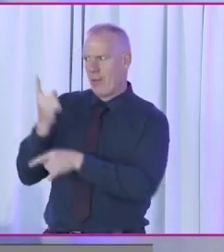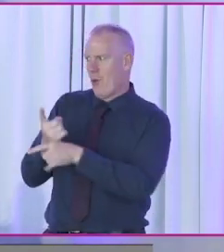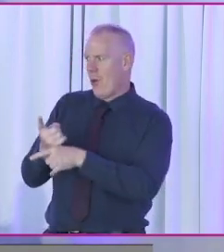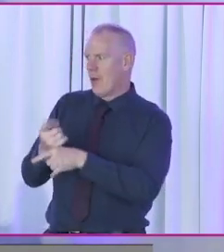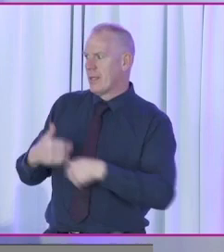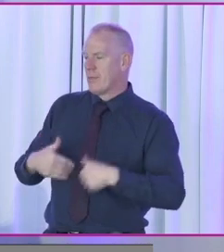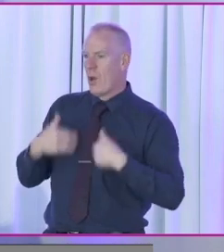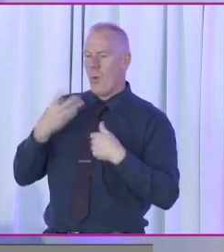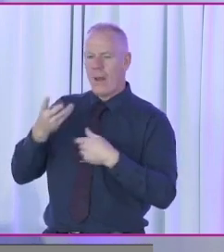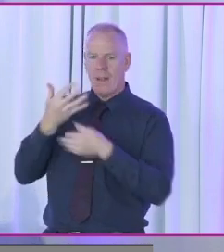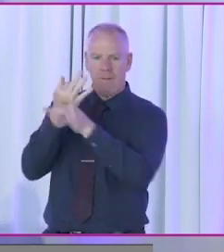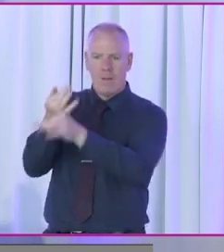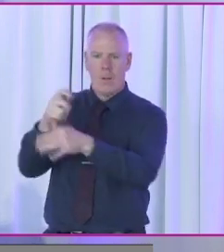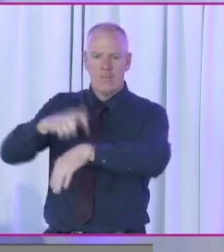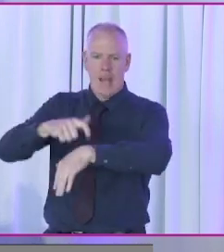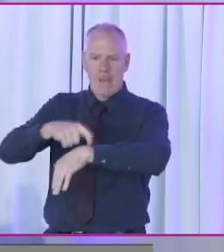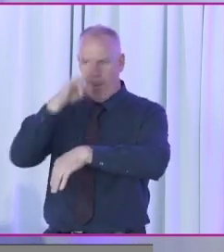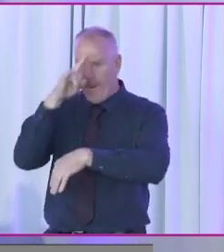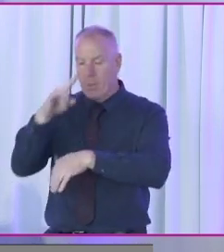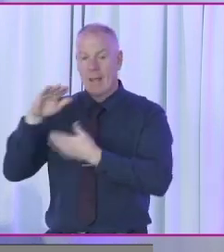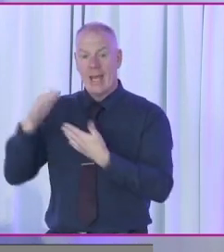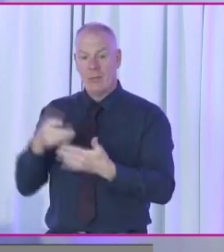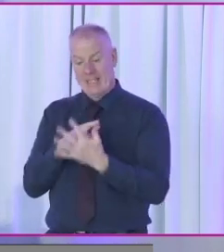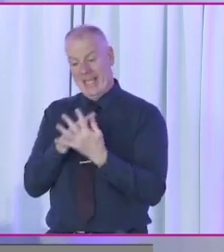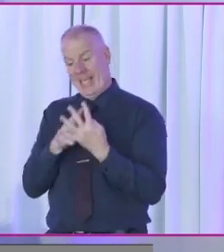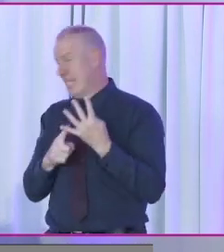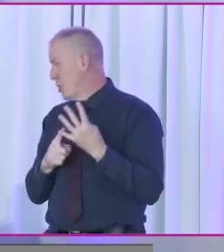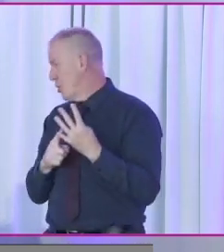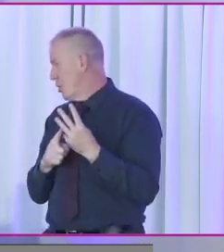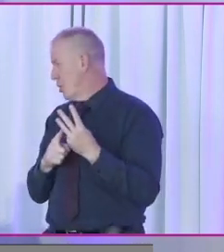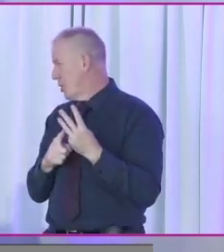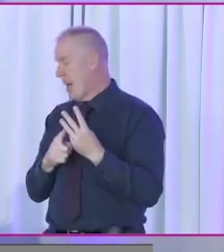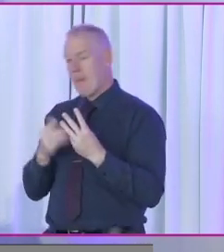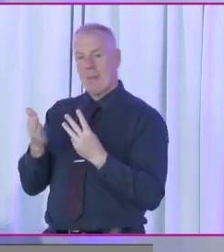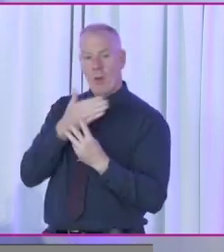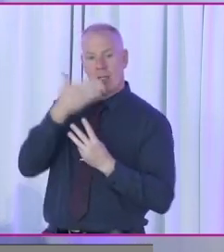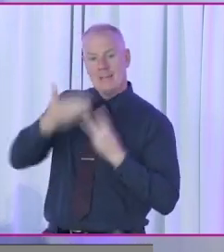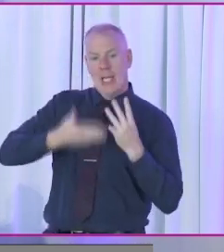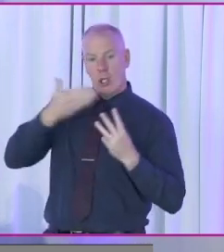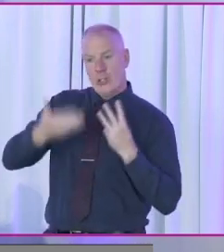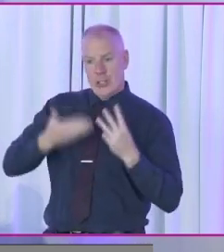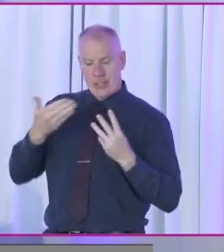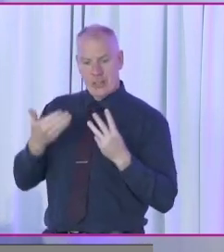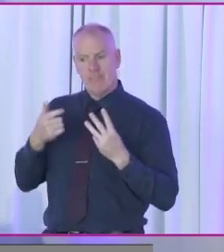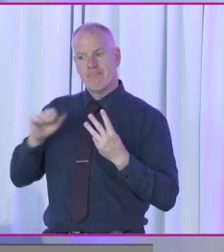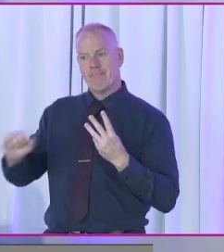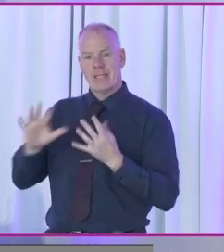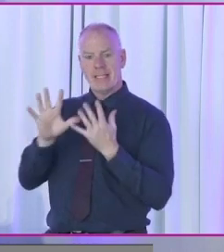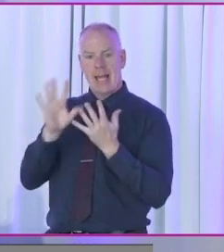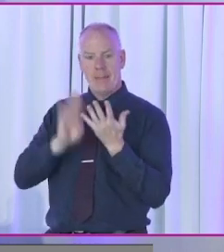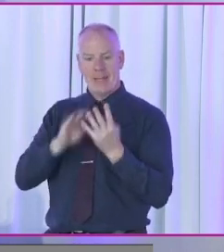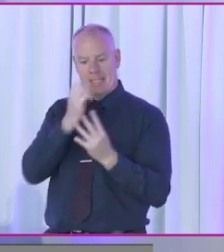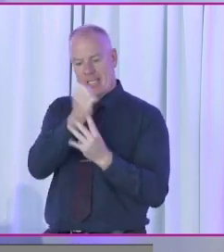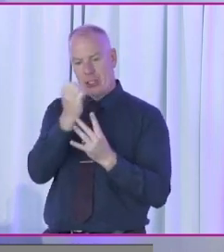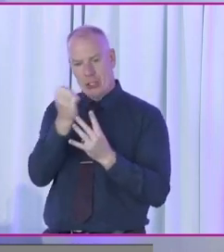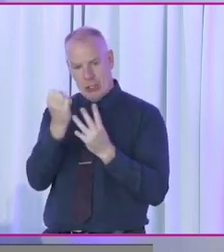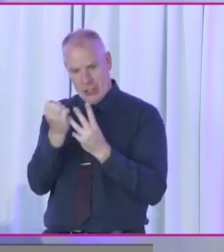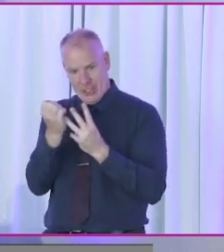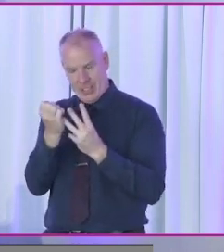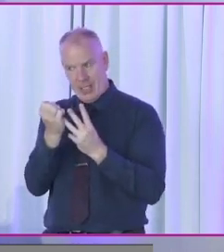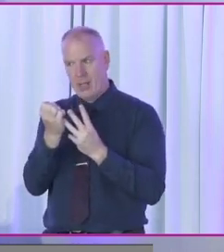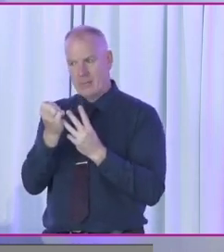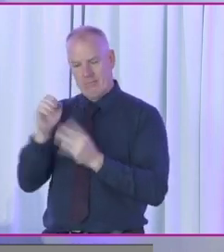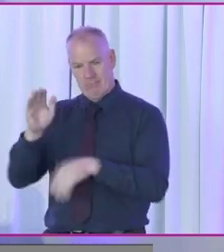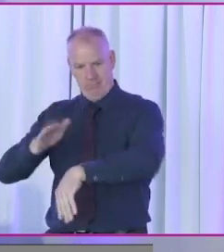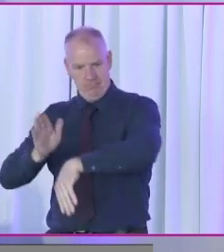will do our best to keep to time. So I'll be introducing each of the speakers before they start. They will get 10 minutes each, and I'll be letting